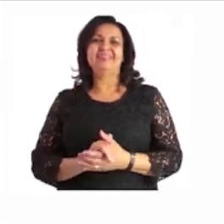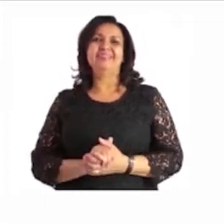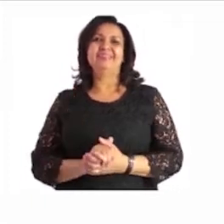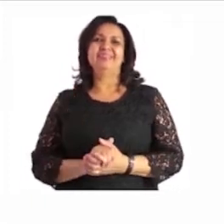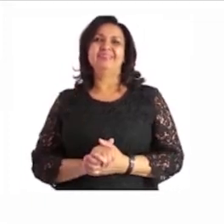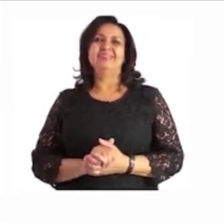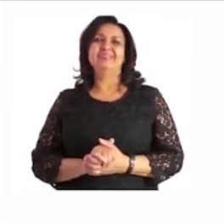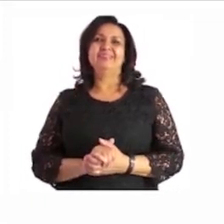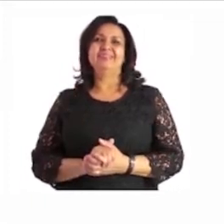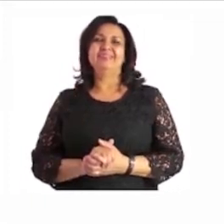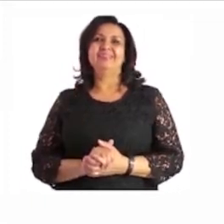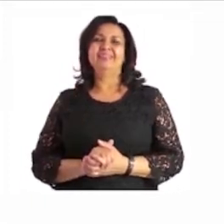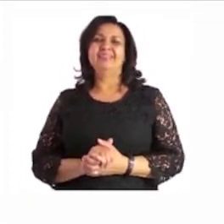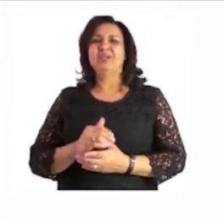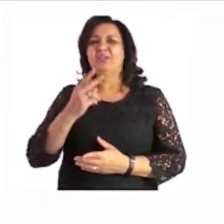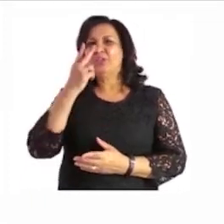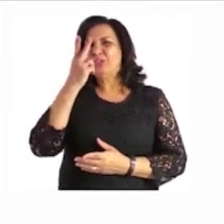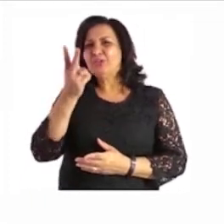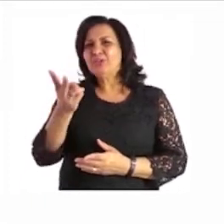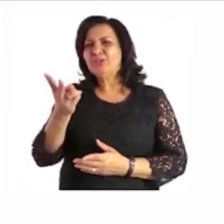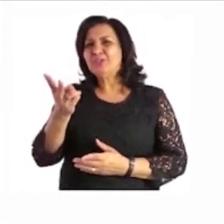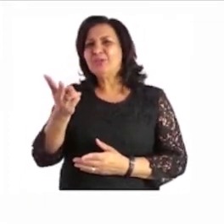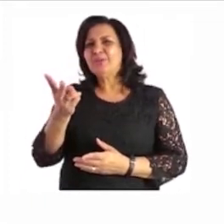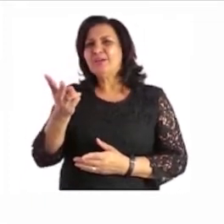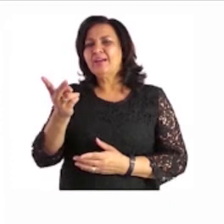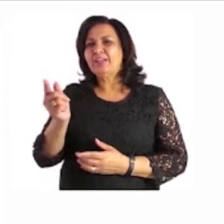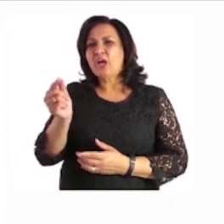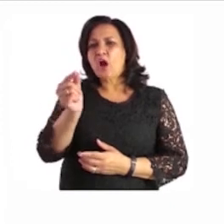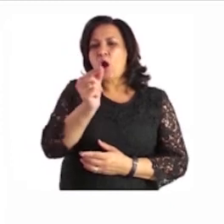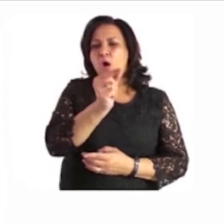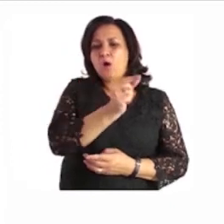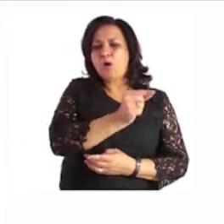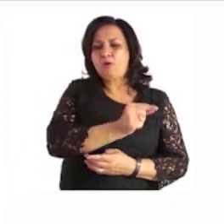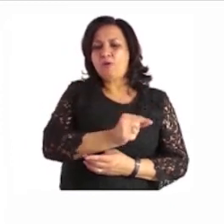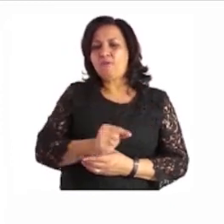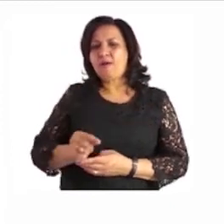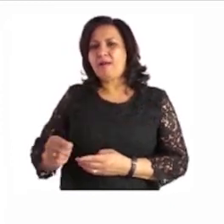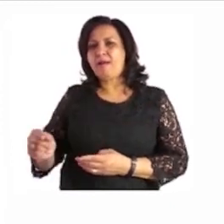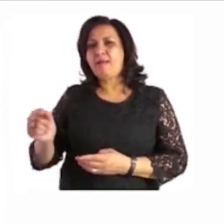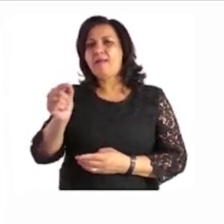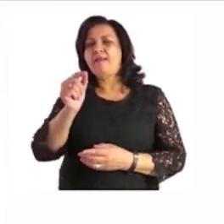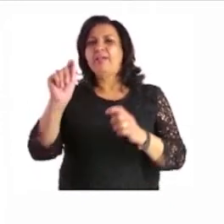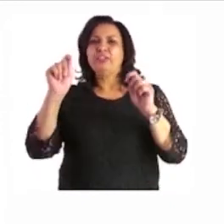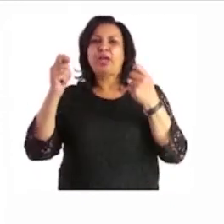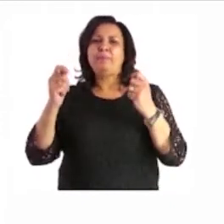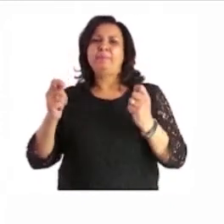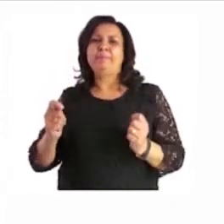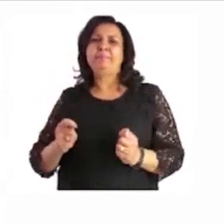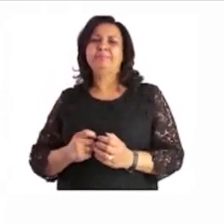We're going to look at the oval shape. Yes, you are